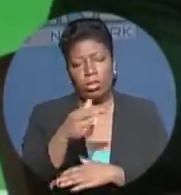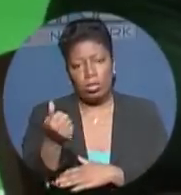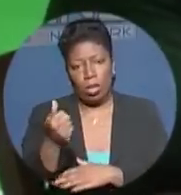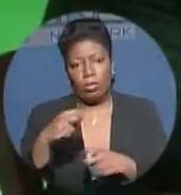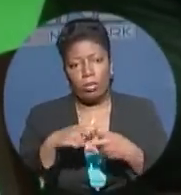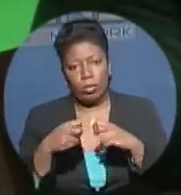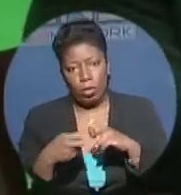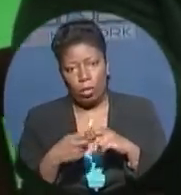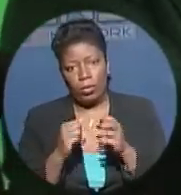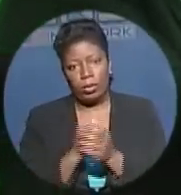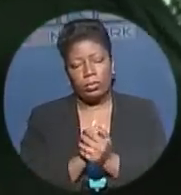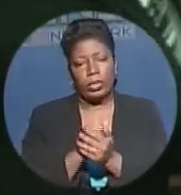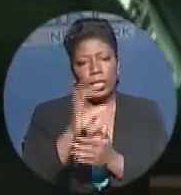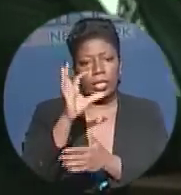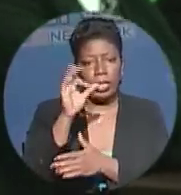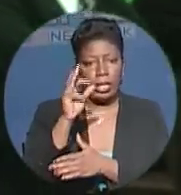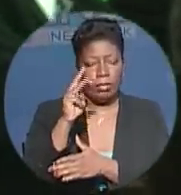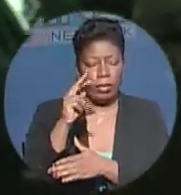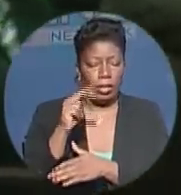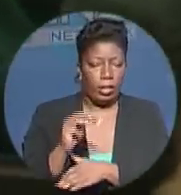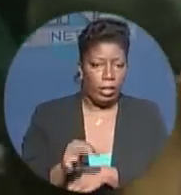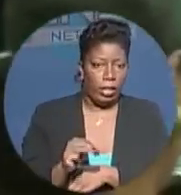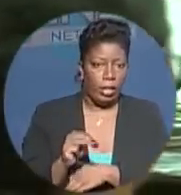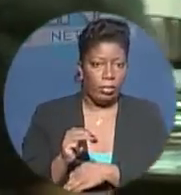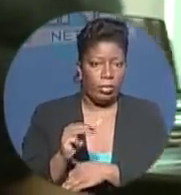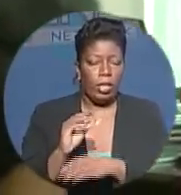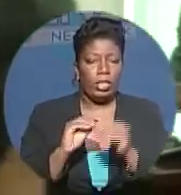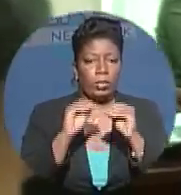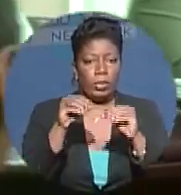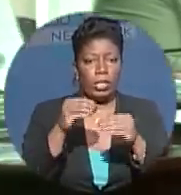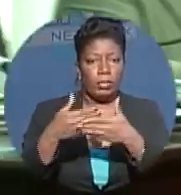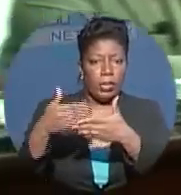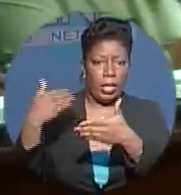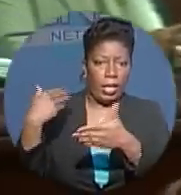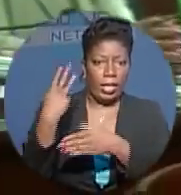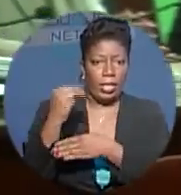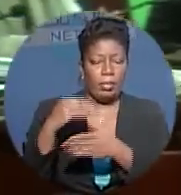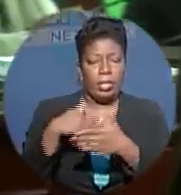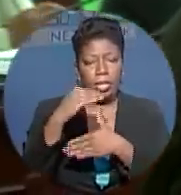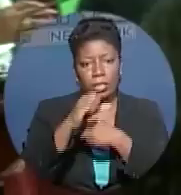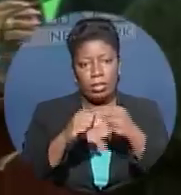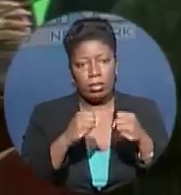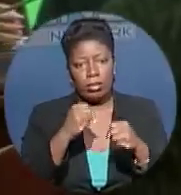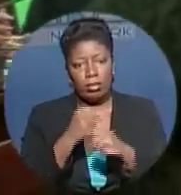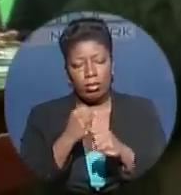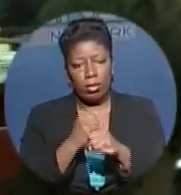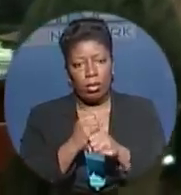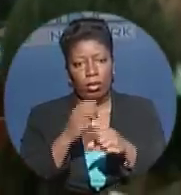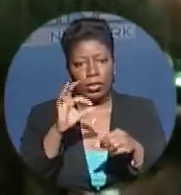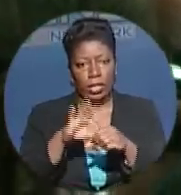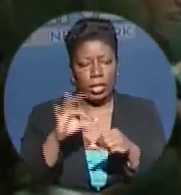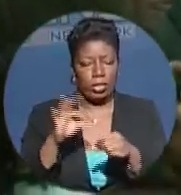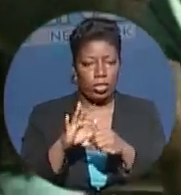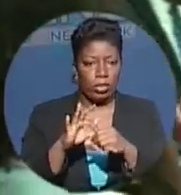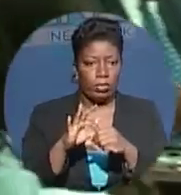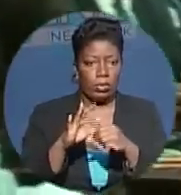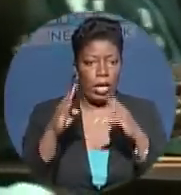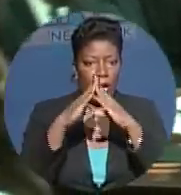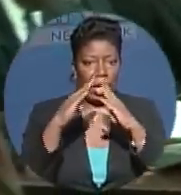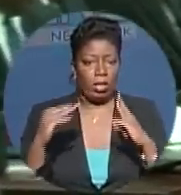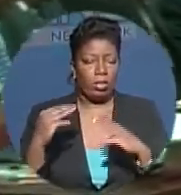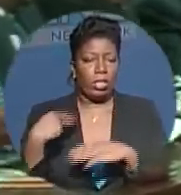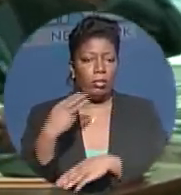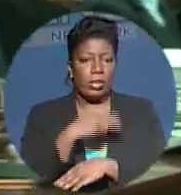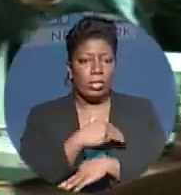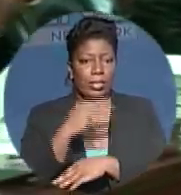step perhaps to the free national movement putting this stumbling block behind them ahead of next year's critical general election. Former Housing Minister Kenneth